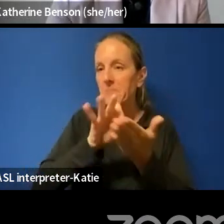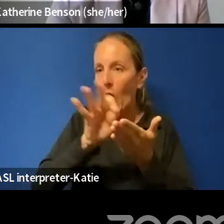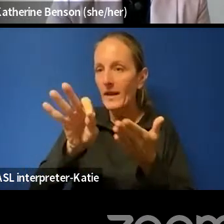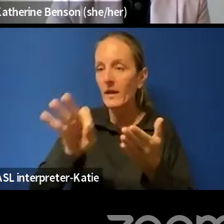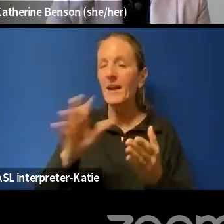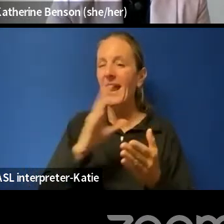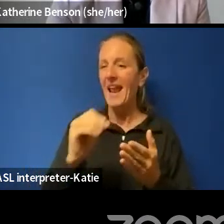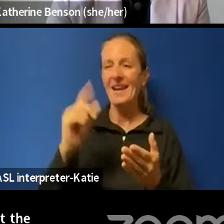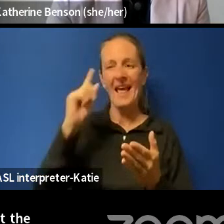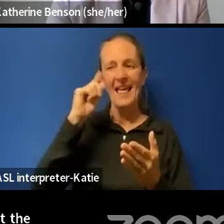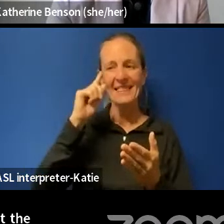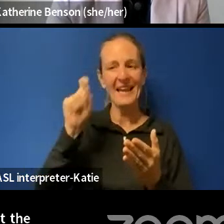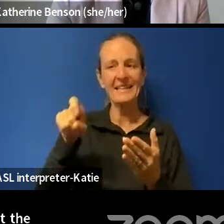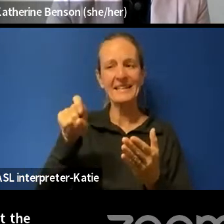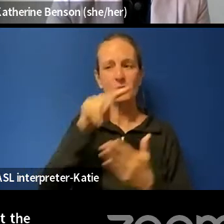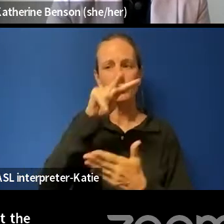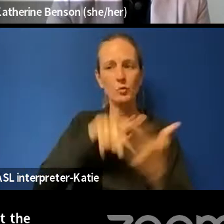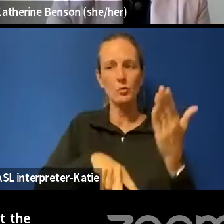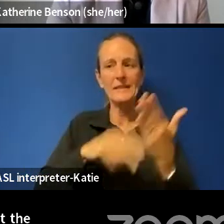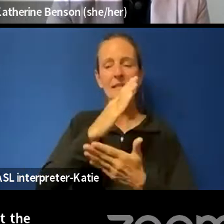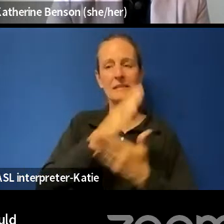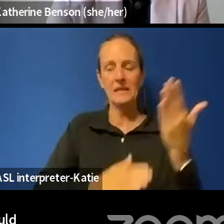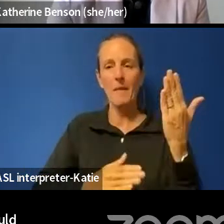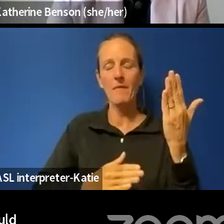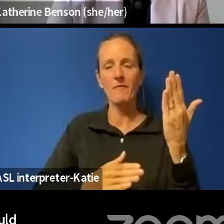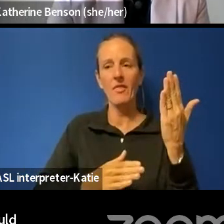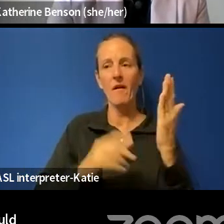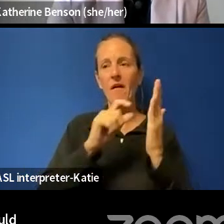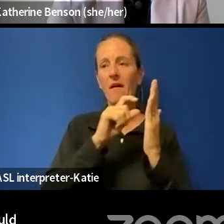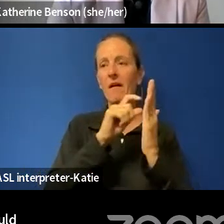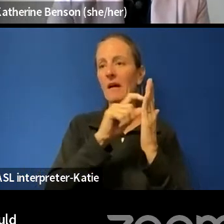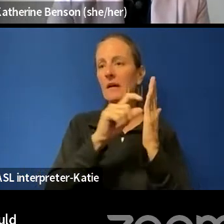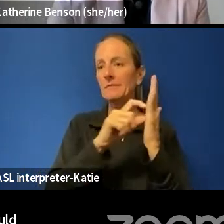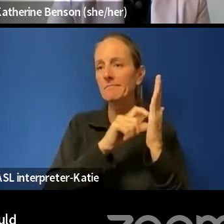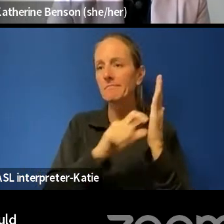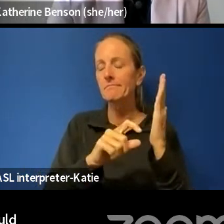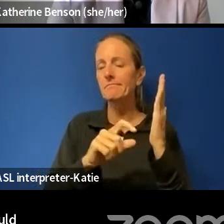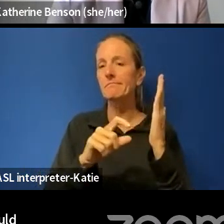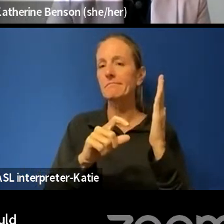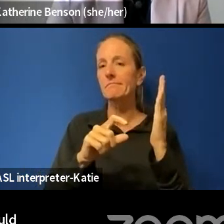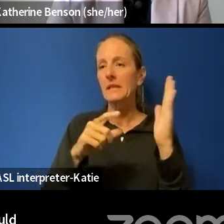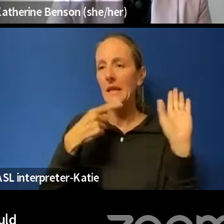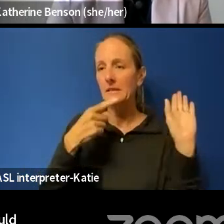at some of the testimonies, um, before their committee, um,